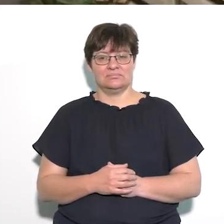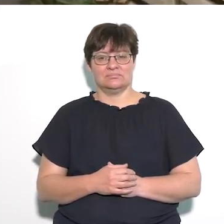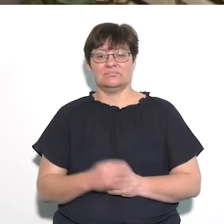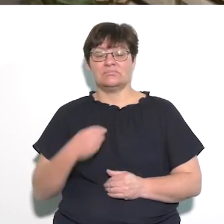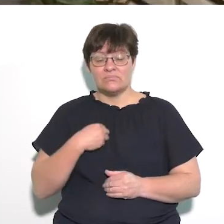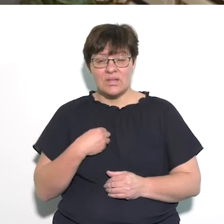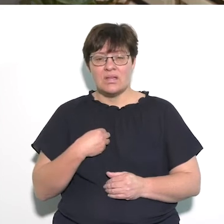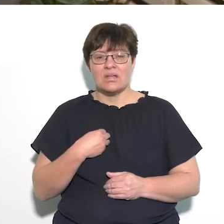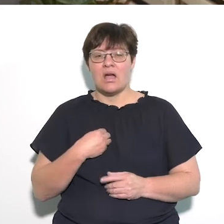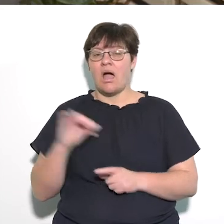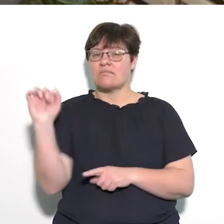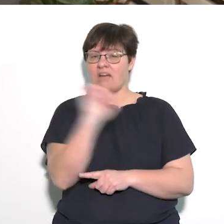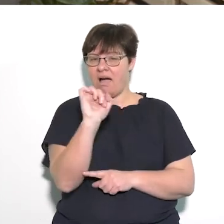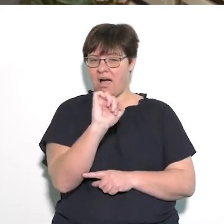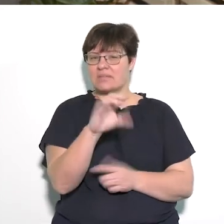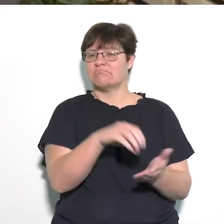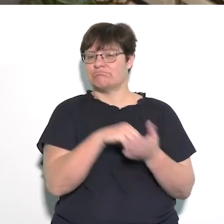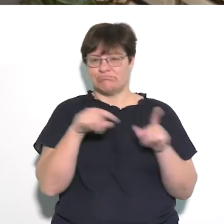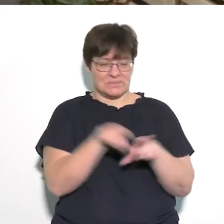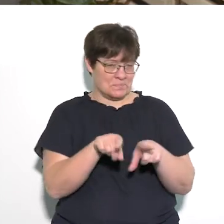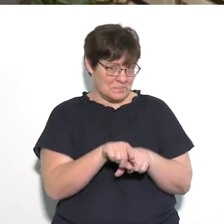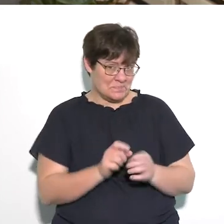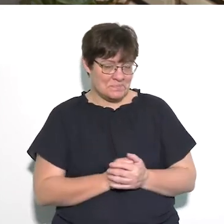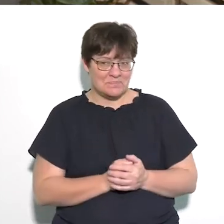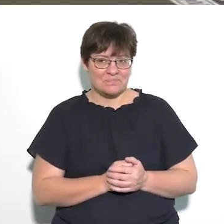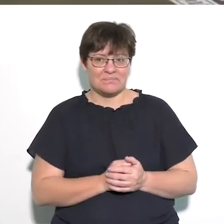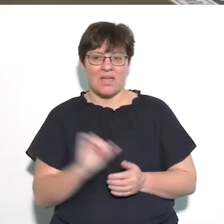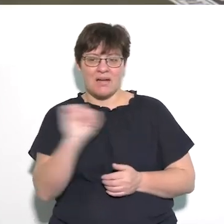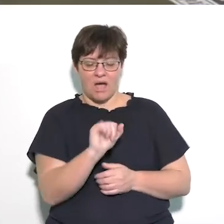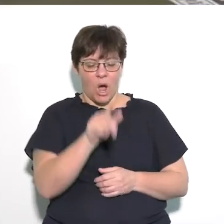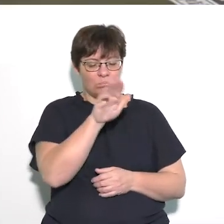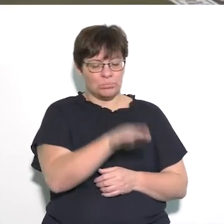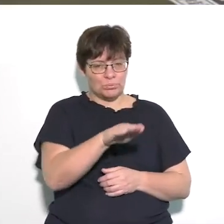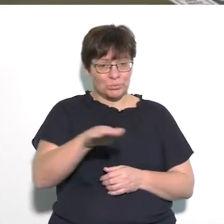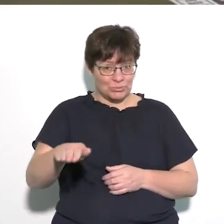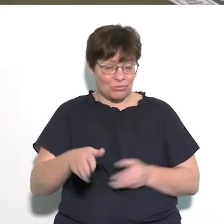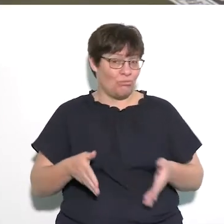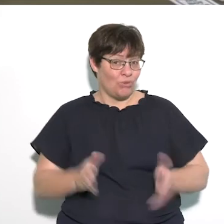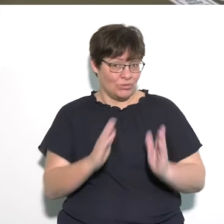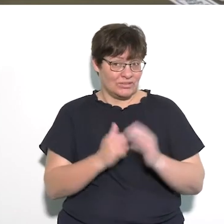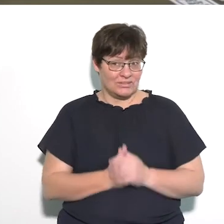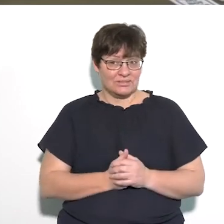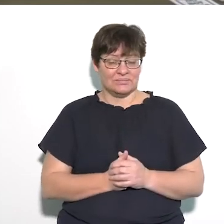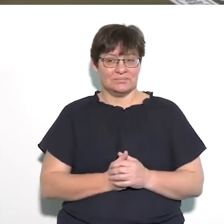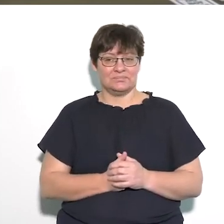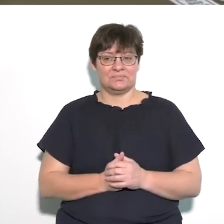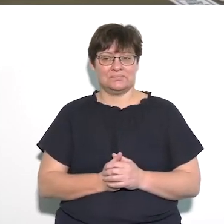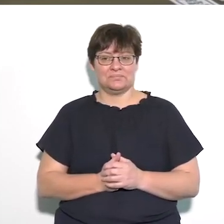I brought some cars along. So I'll place my little cars on my road.